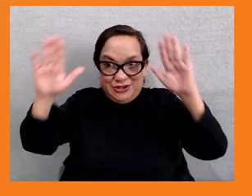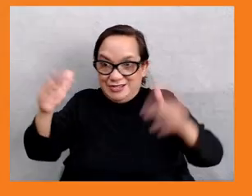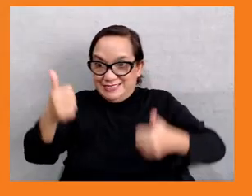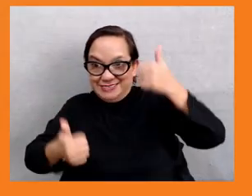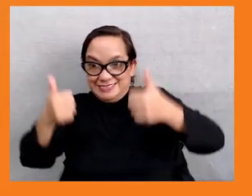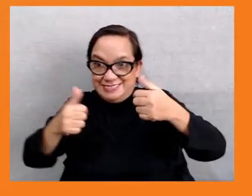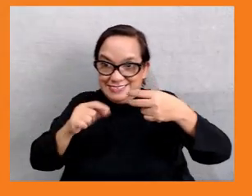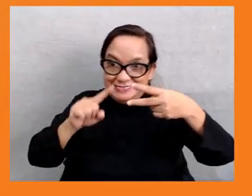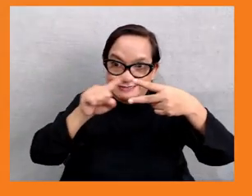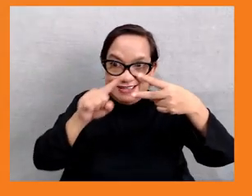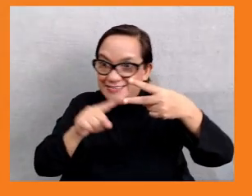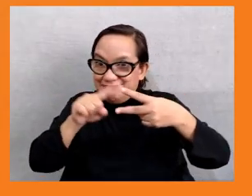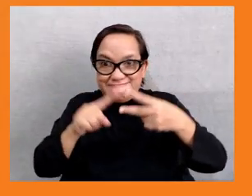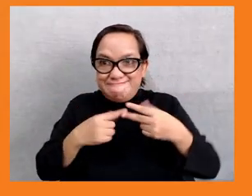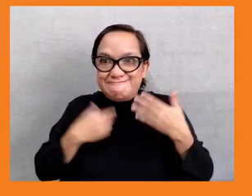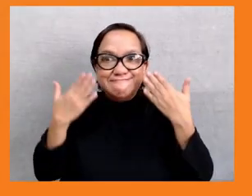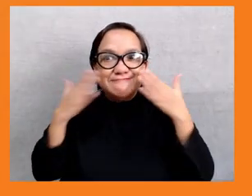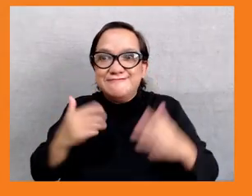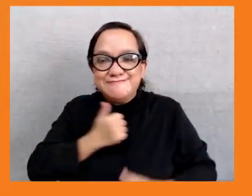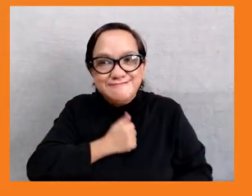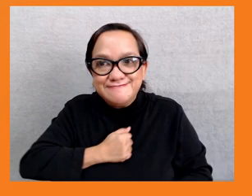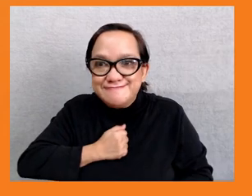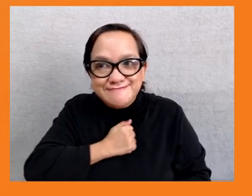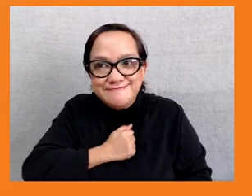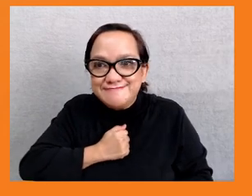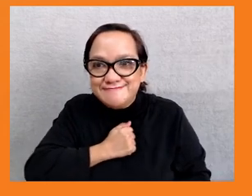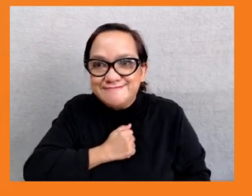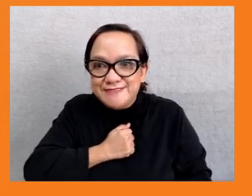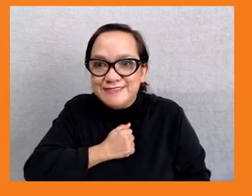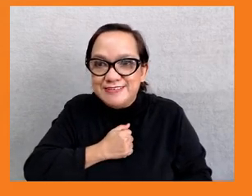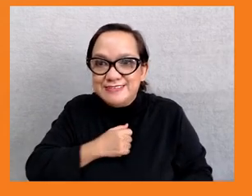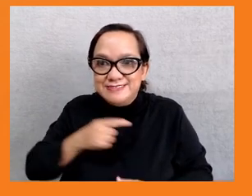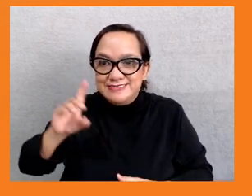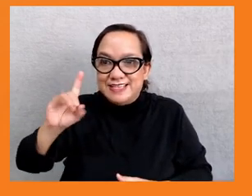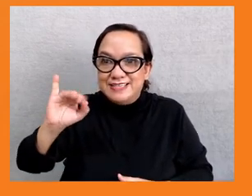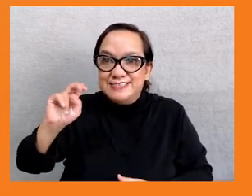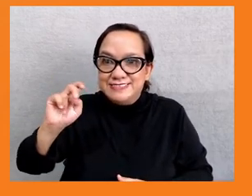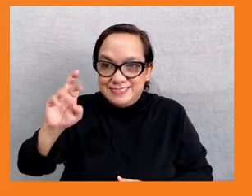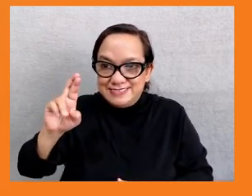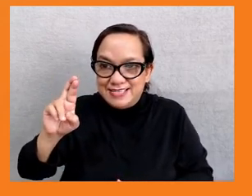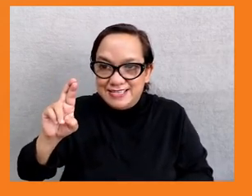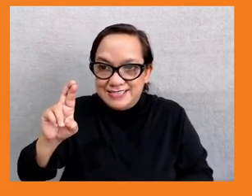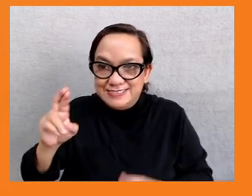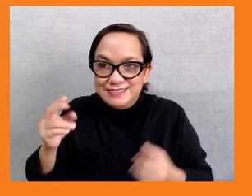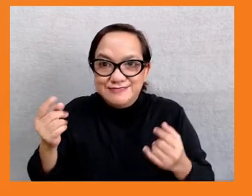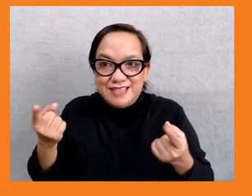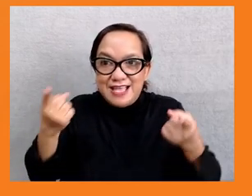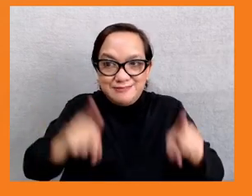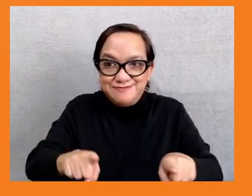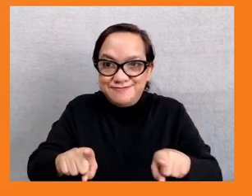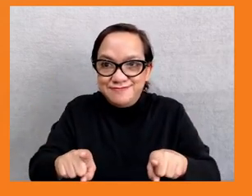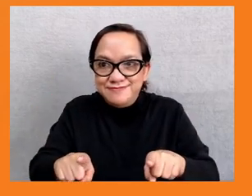to come back on the DRM issue, because I think this is absolutely fundamental for Asia's own independence from